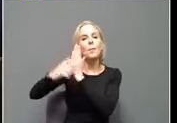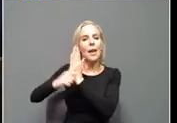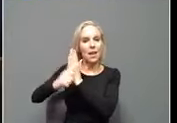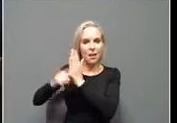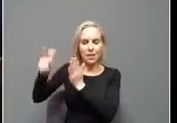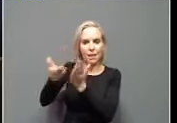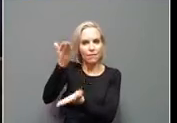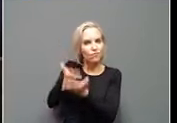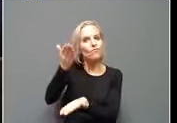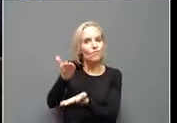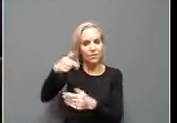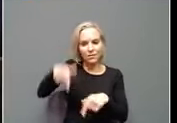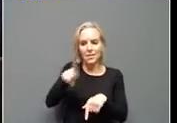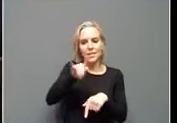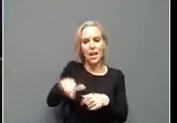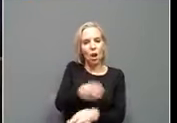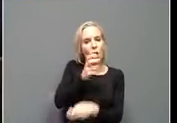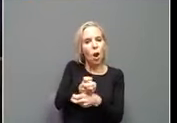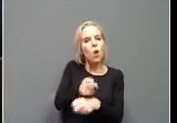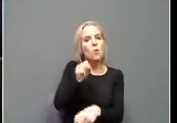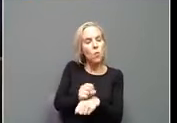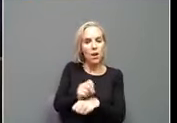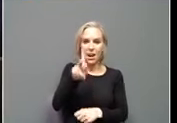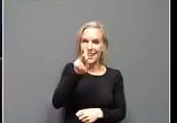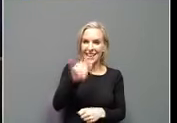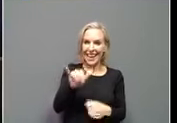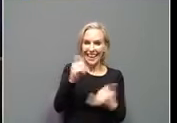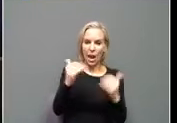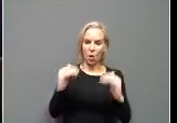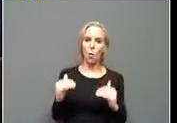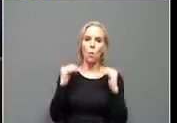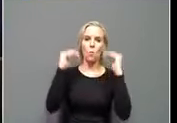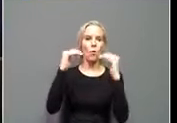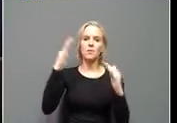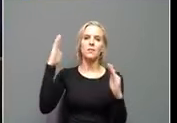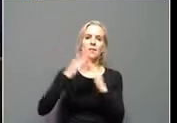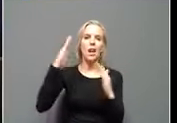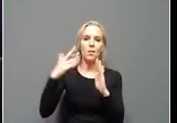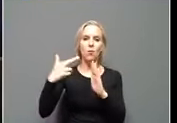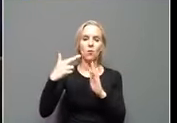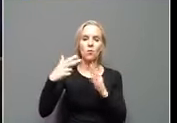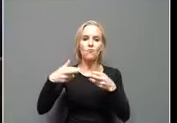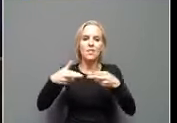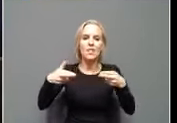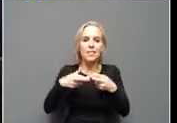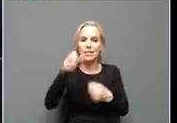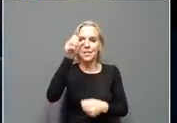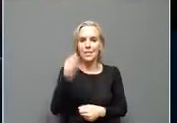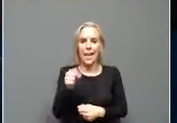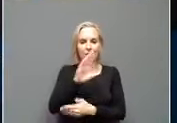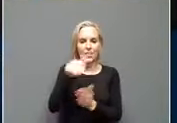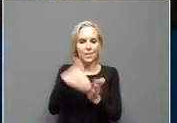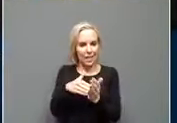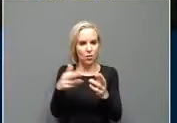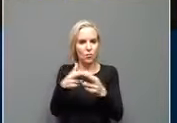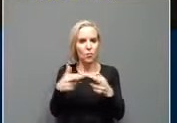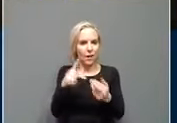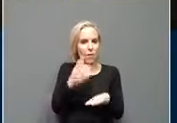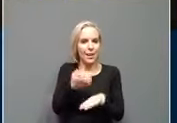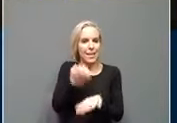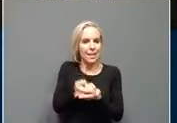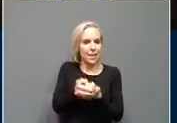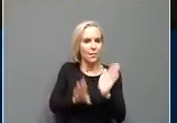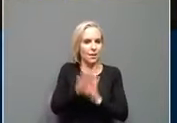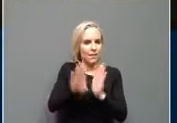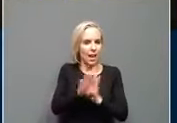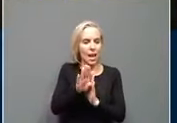hard work, and they ranked Kentucky at the very top of our region, South Central Region for Economic Development. And they ranked